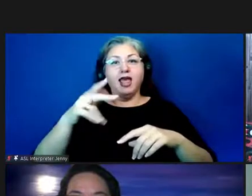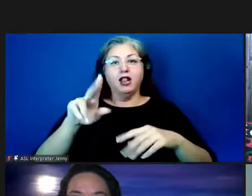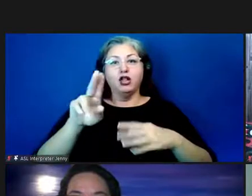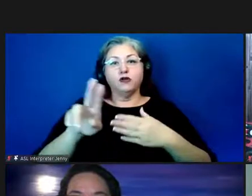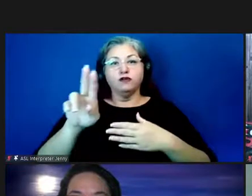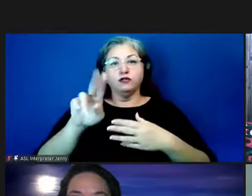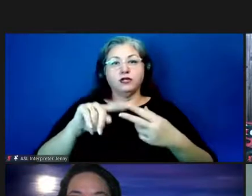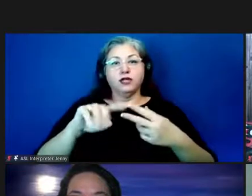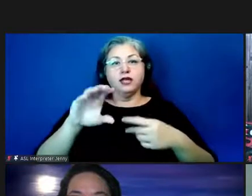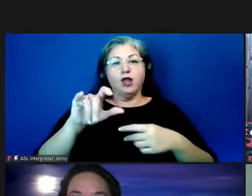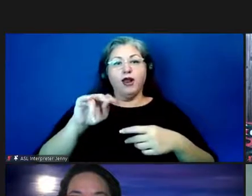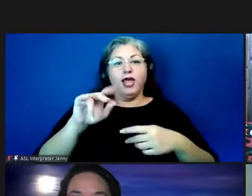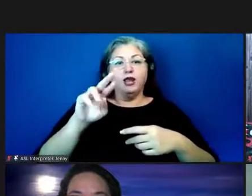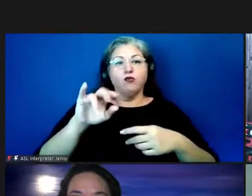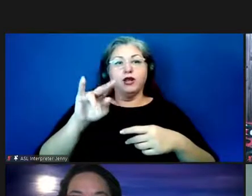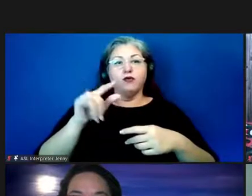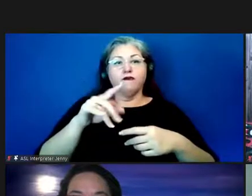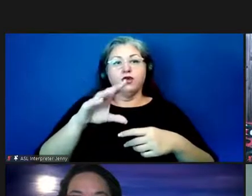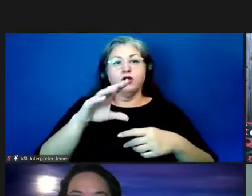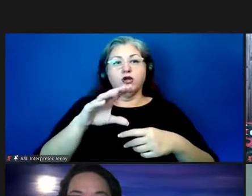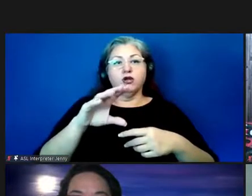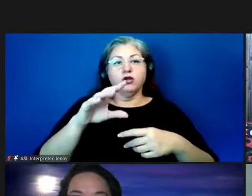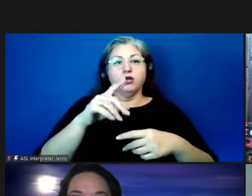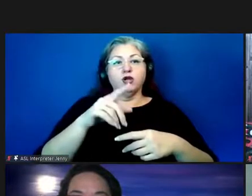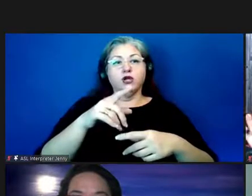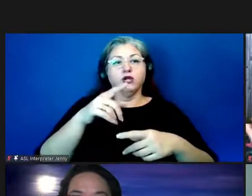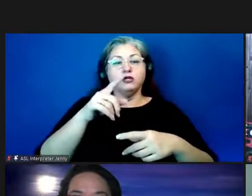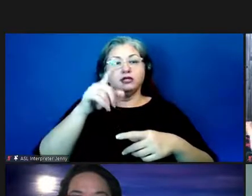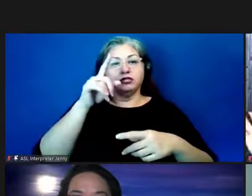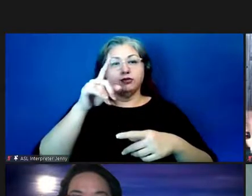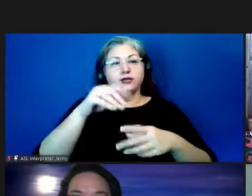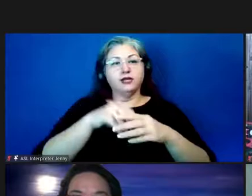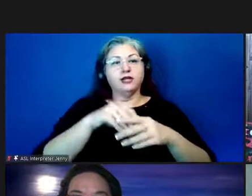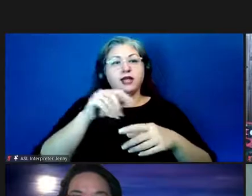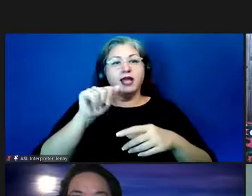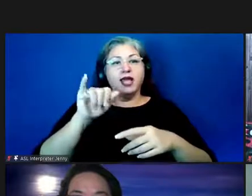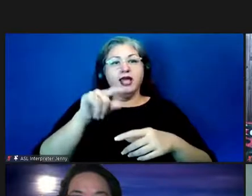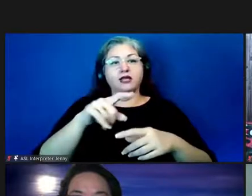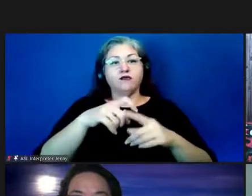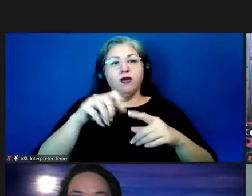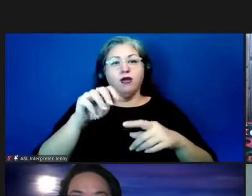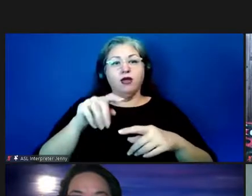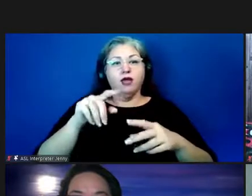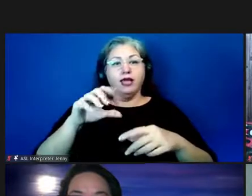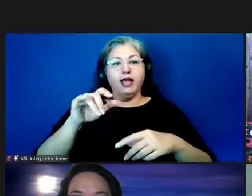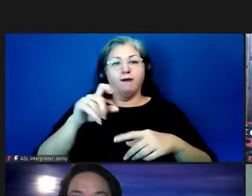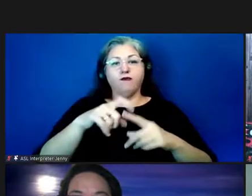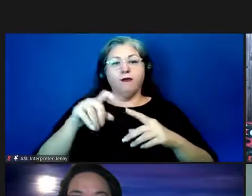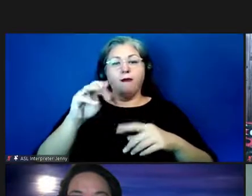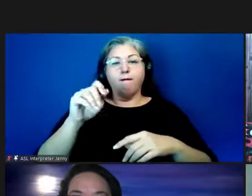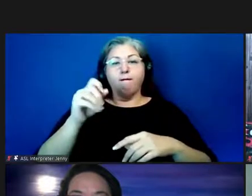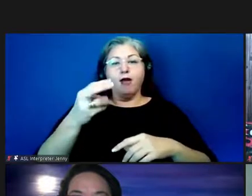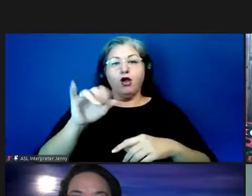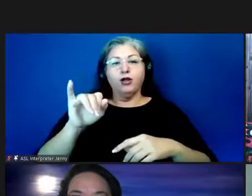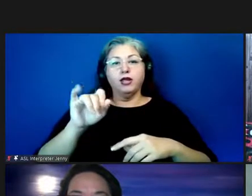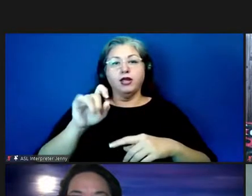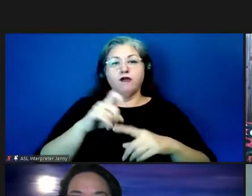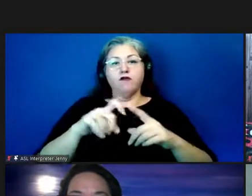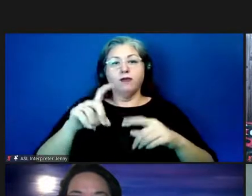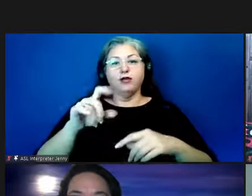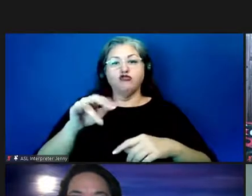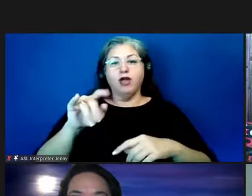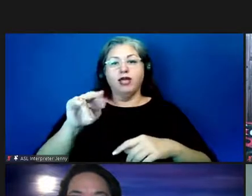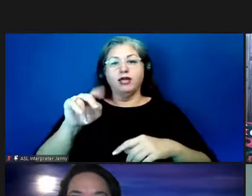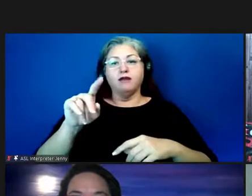caroline running wolf who is crow and german from indigenous ai caleb moses from maori descent who is dragonfly data from dragonfly data